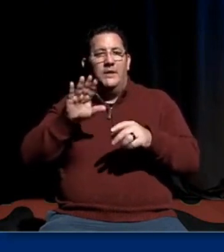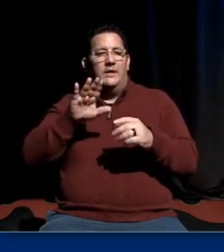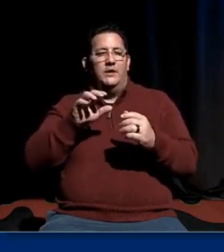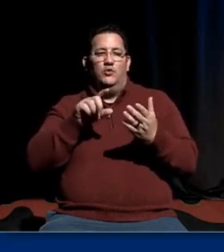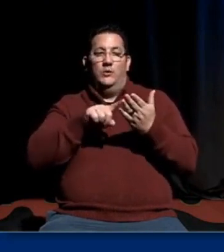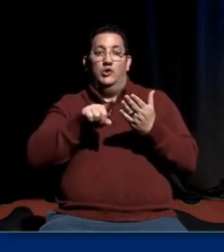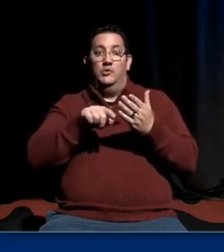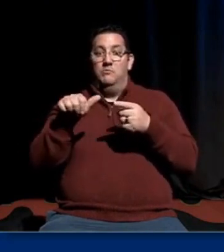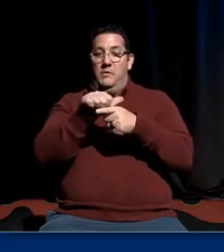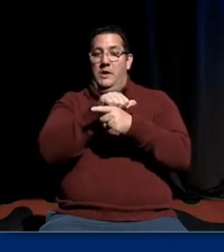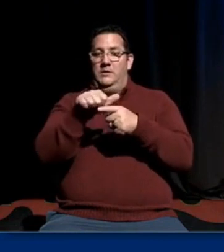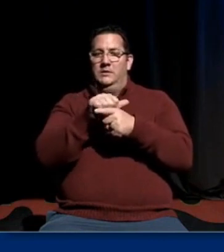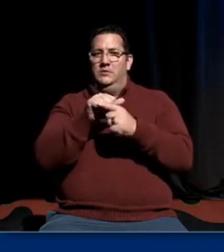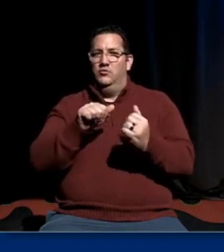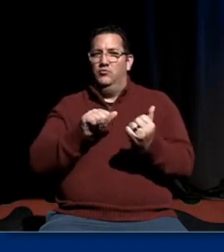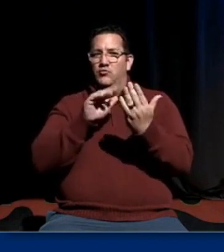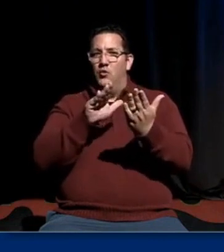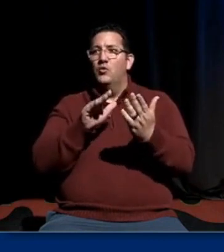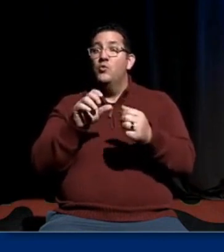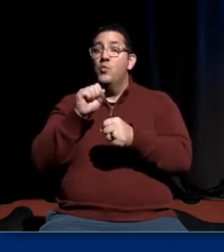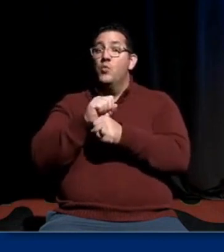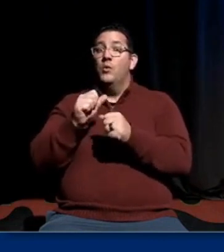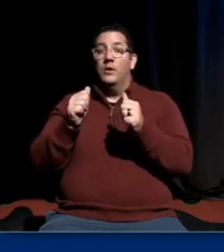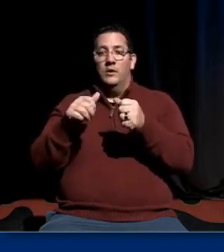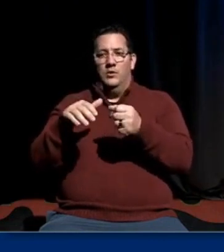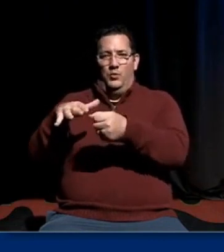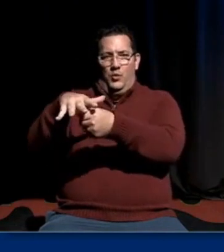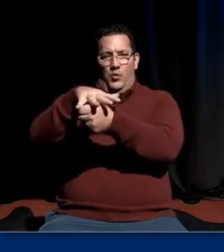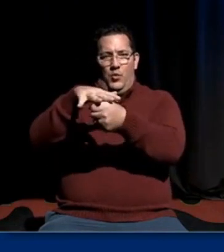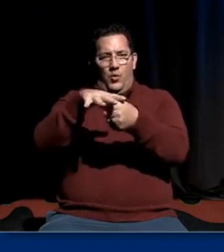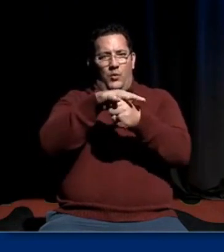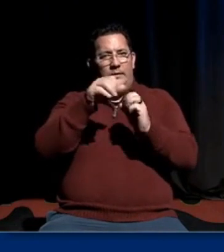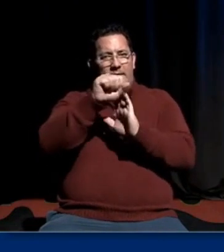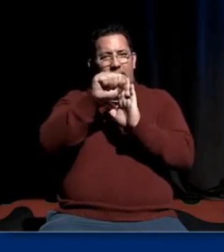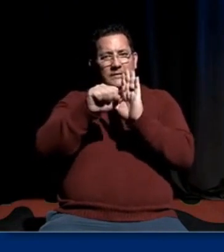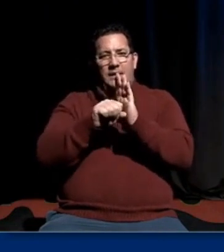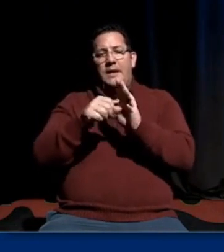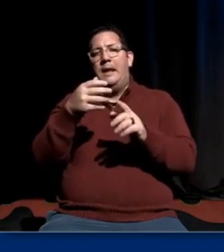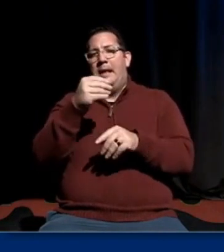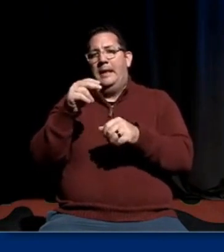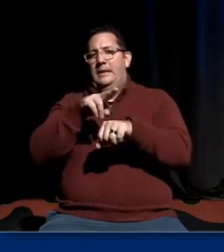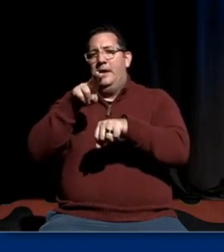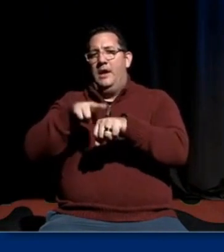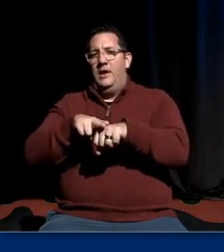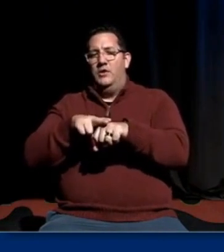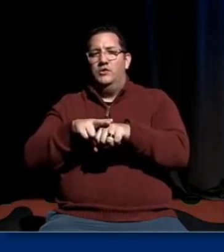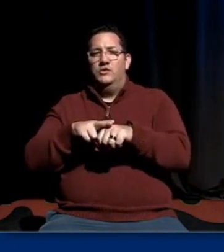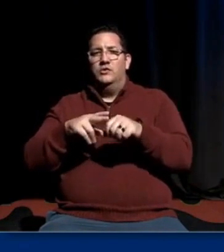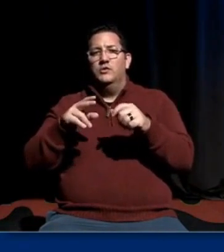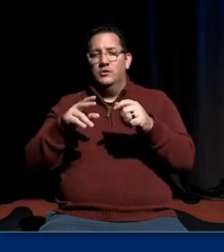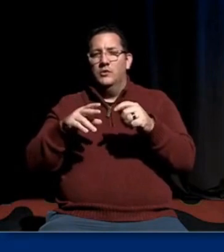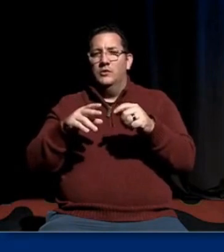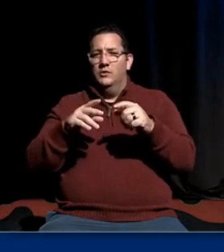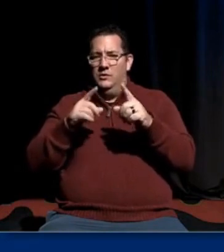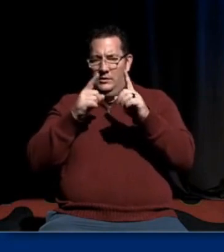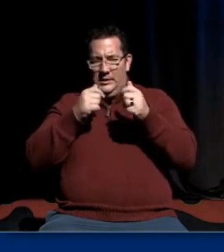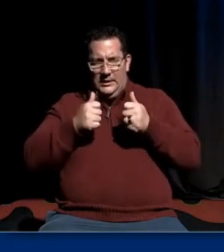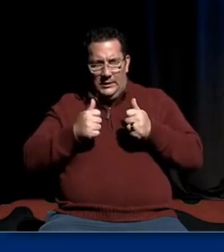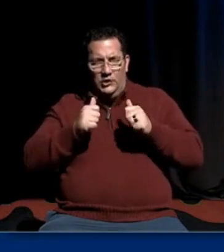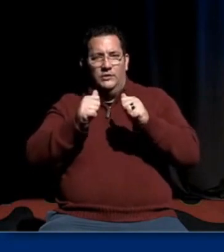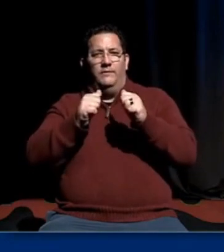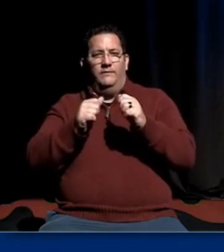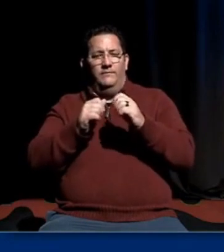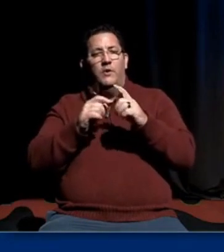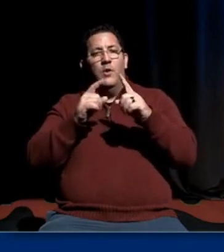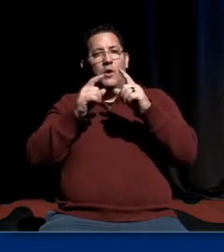and through his work with local, statewide, and national initiatives on boys and men of color has transformed